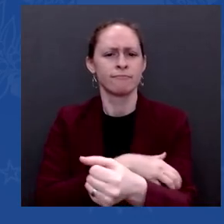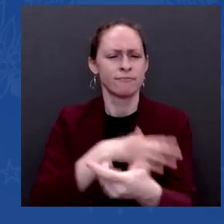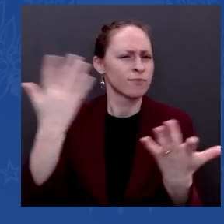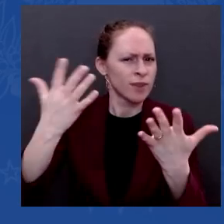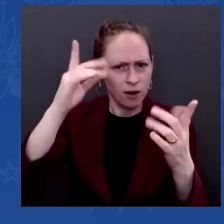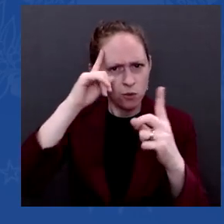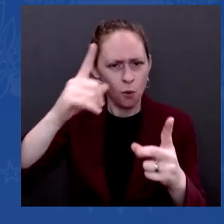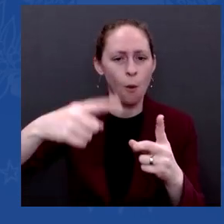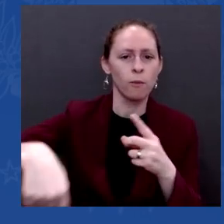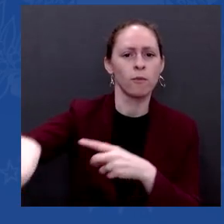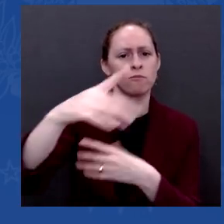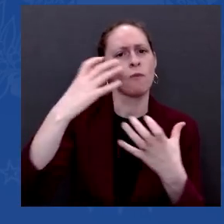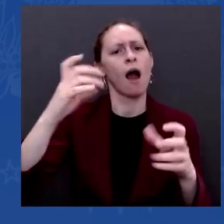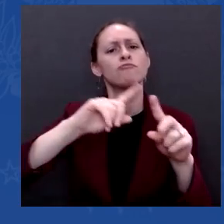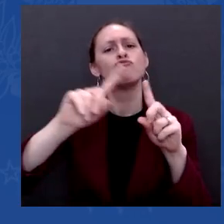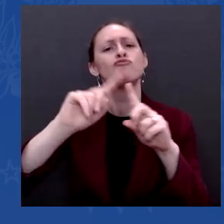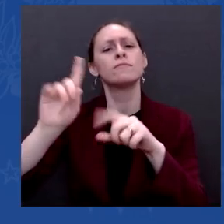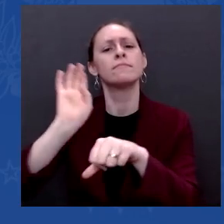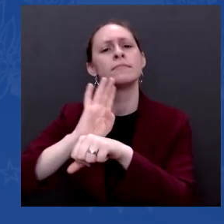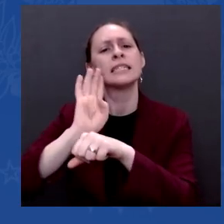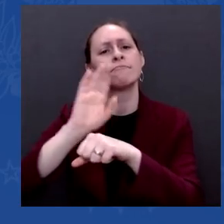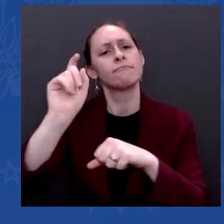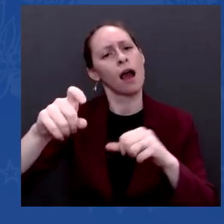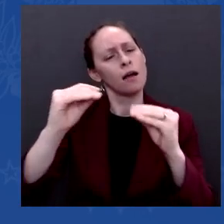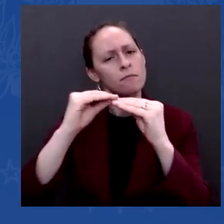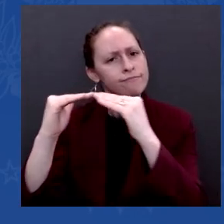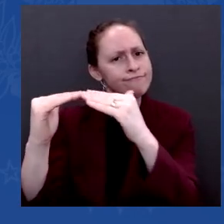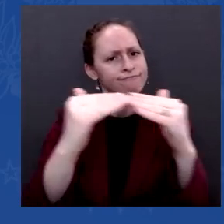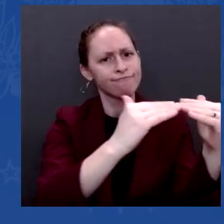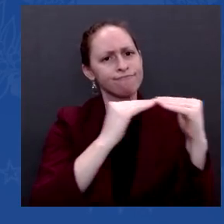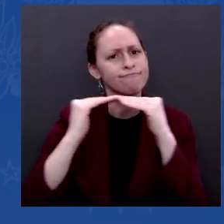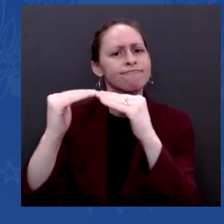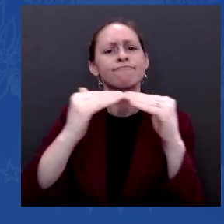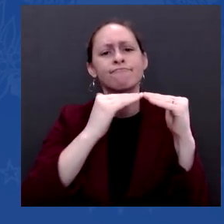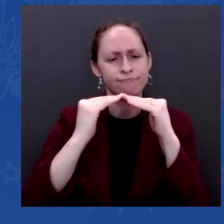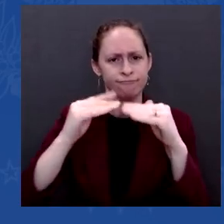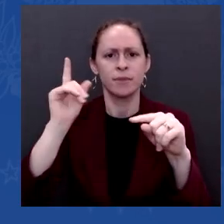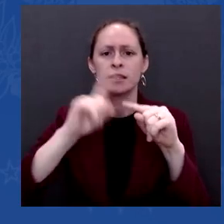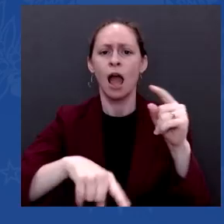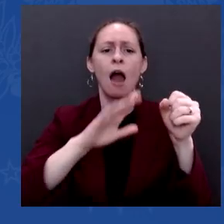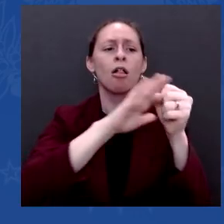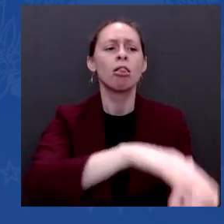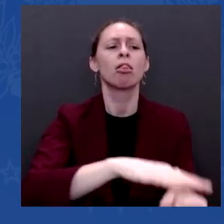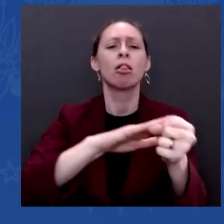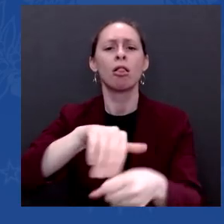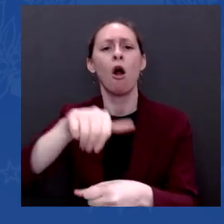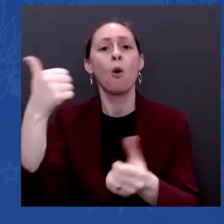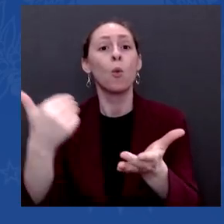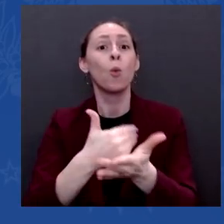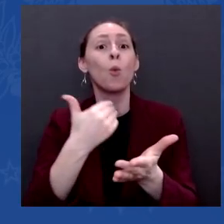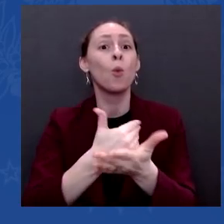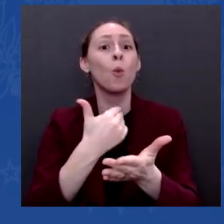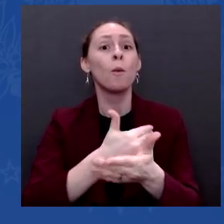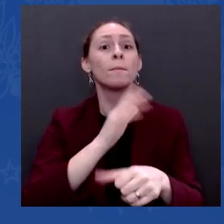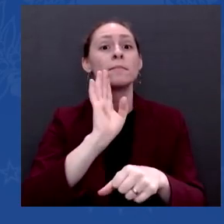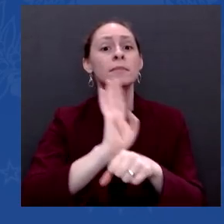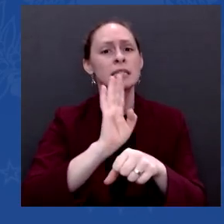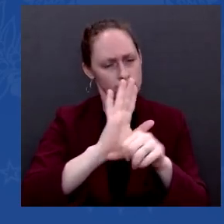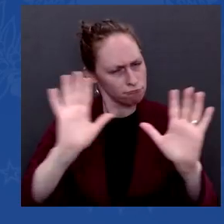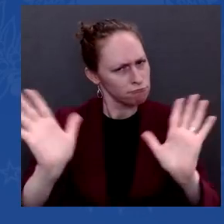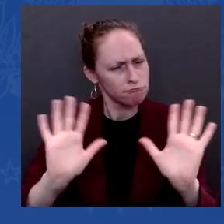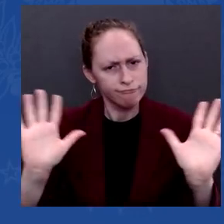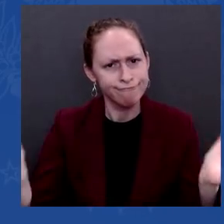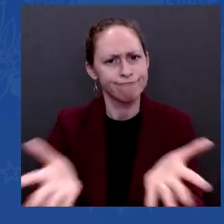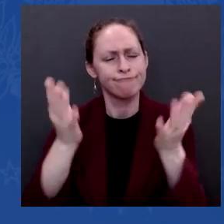I'll close with this. We have faced some of the biggest challenges that we've ever faced in this country these past few